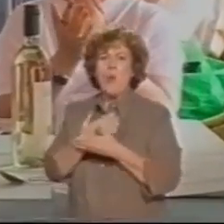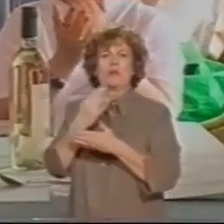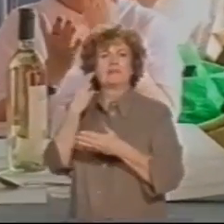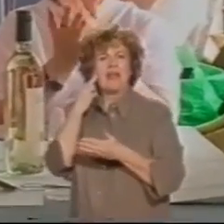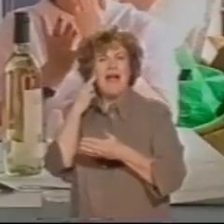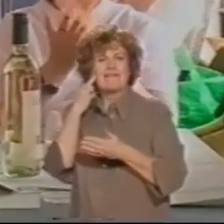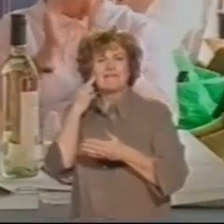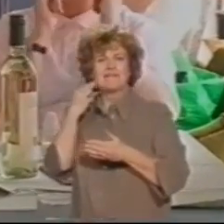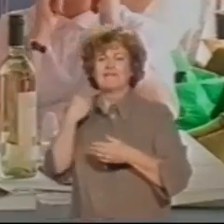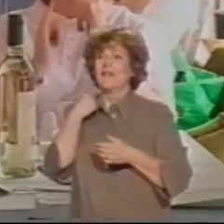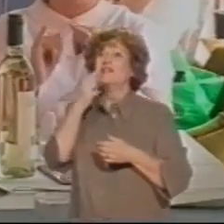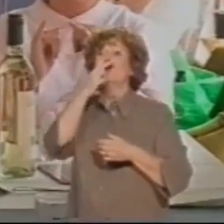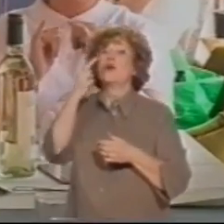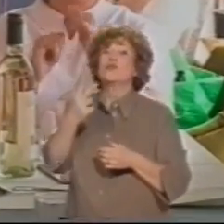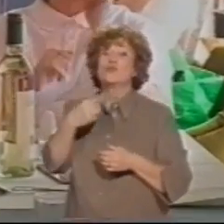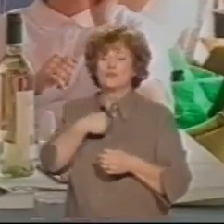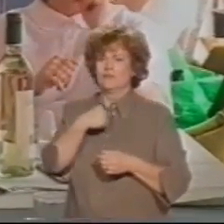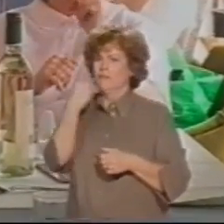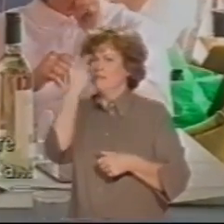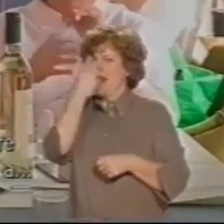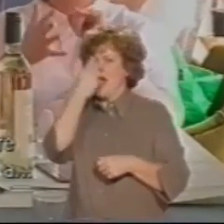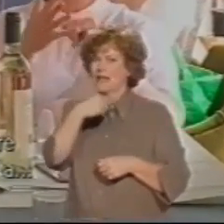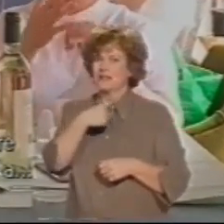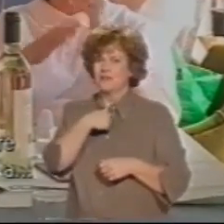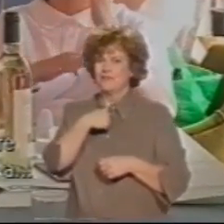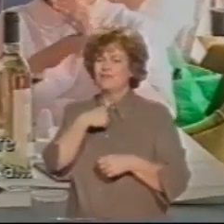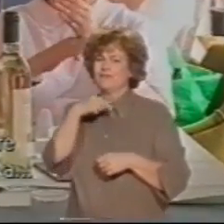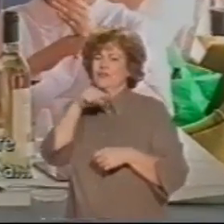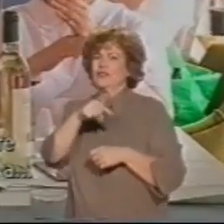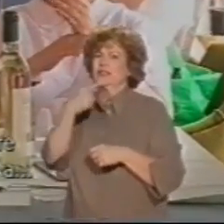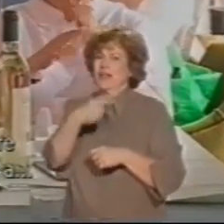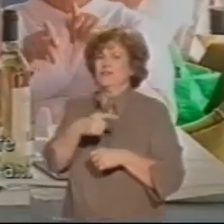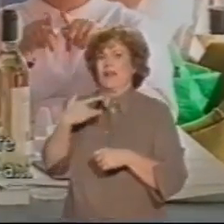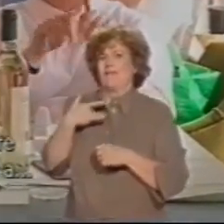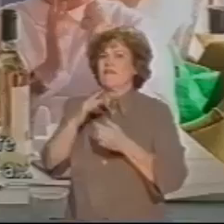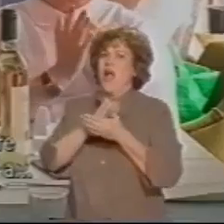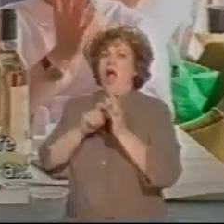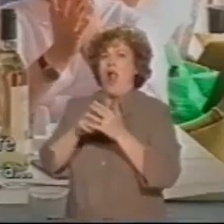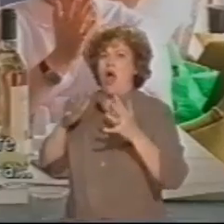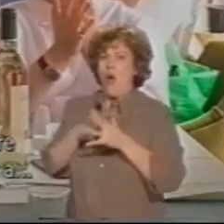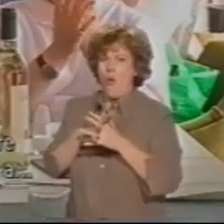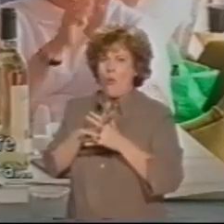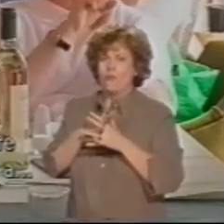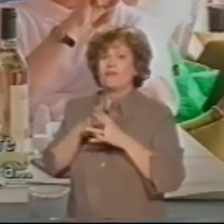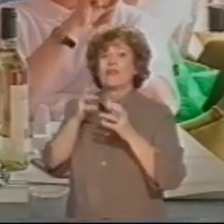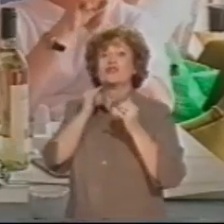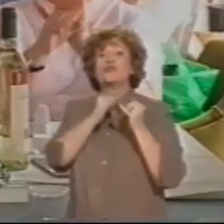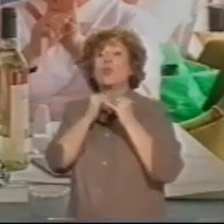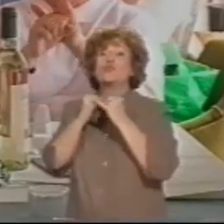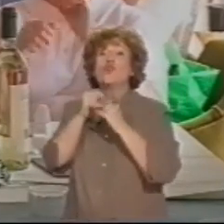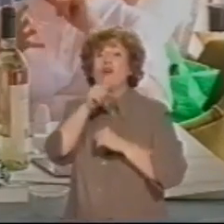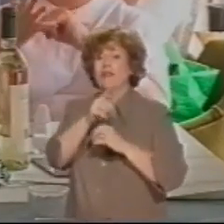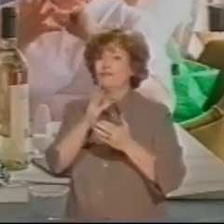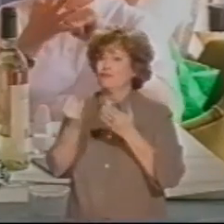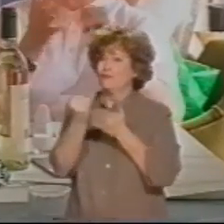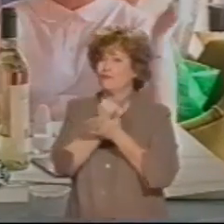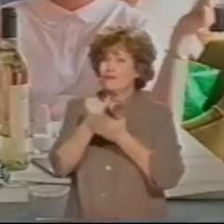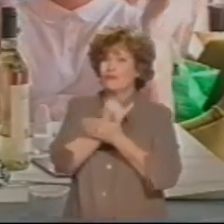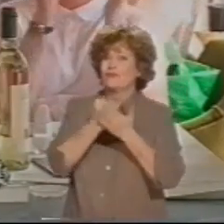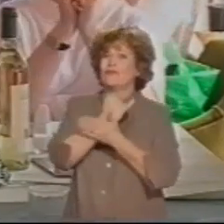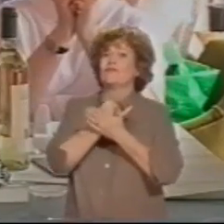in Harlow and social services there were really bad. She had a social worker